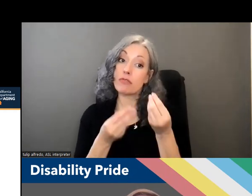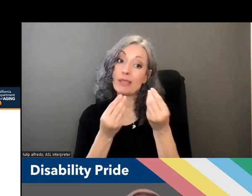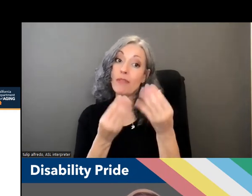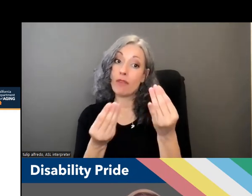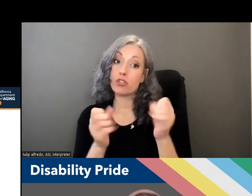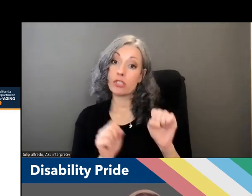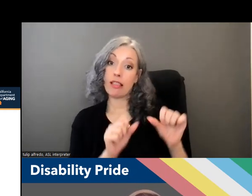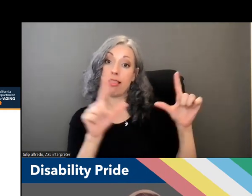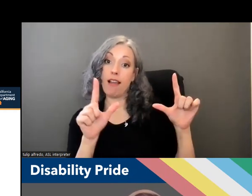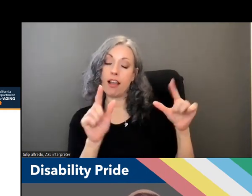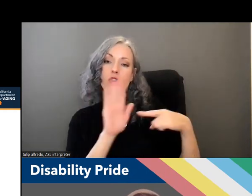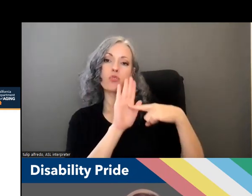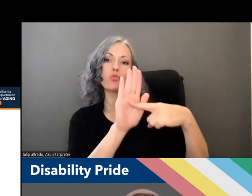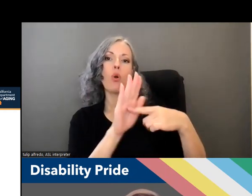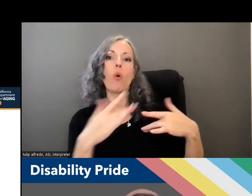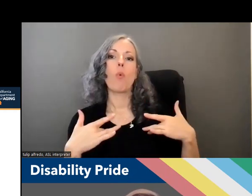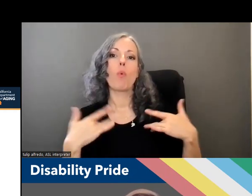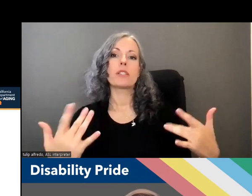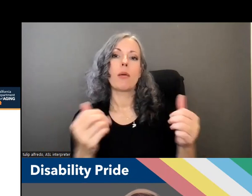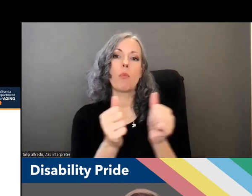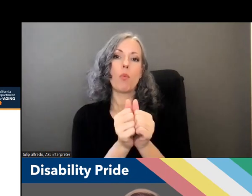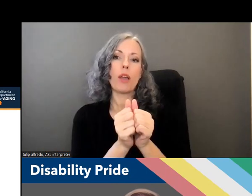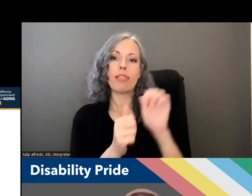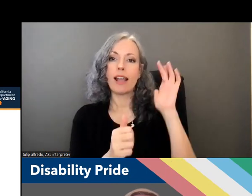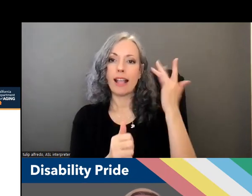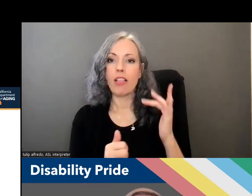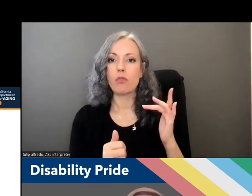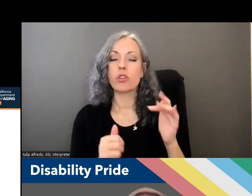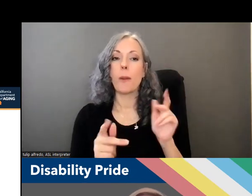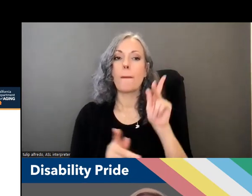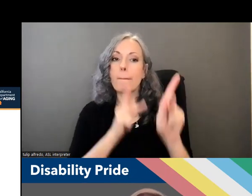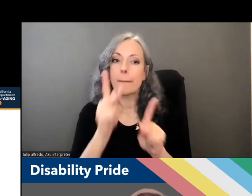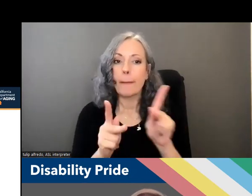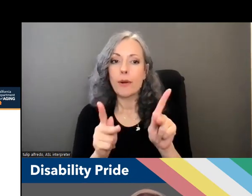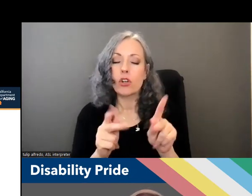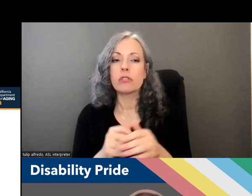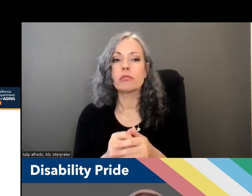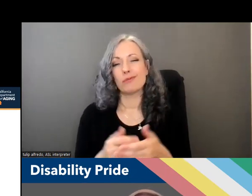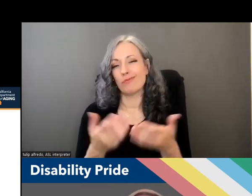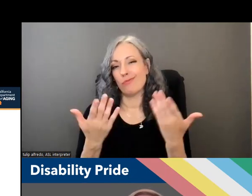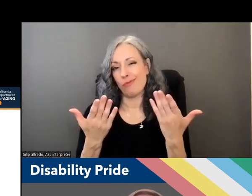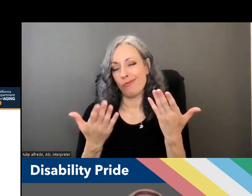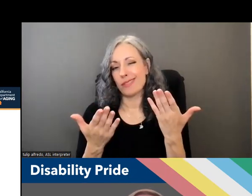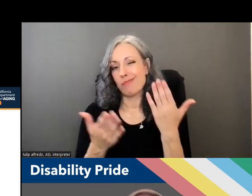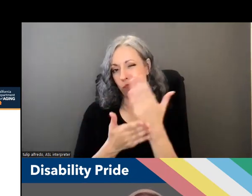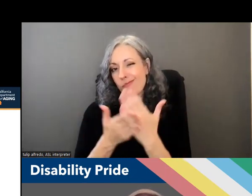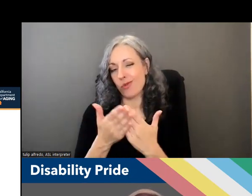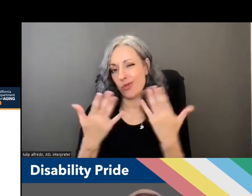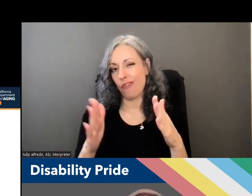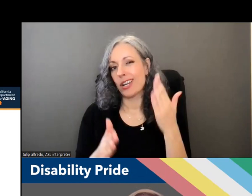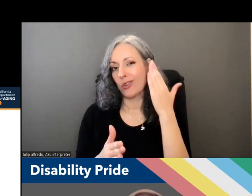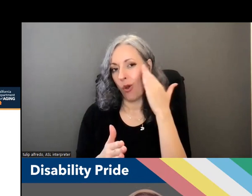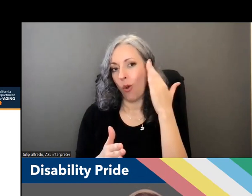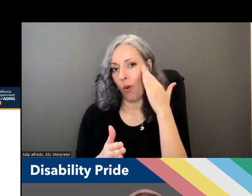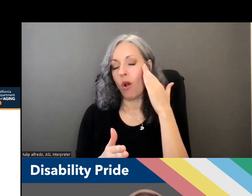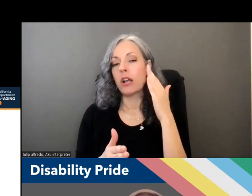what's happening to california's population it's uh familiar to all of us by now that by the year 2030